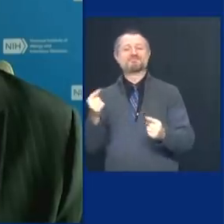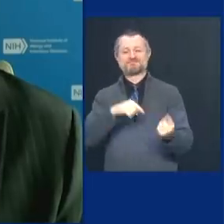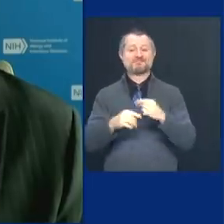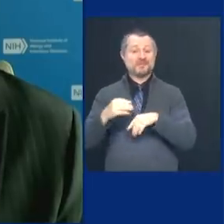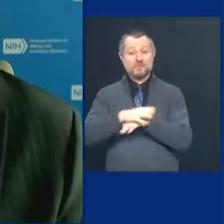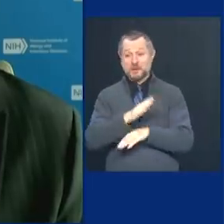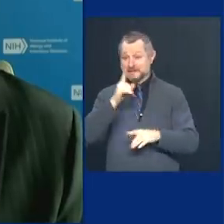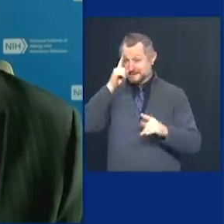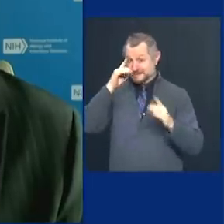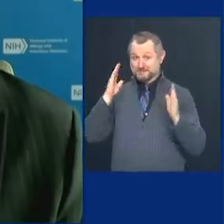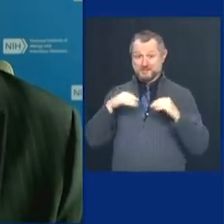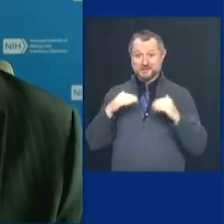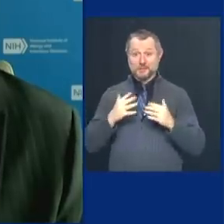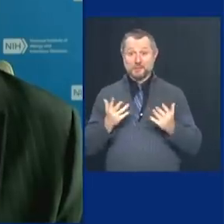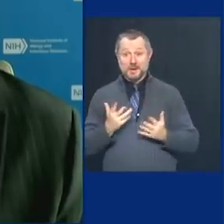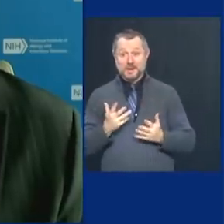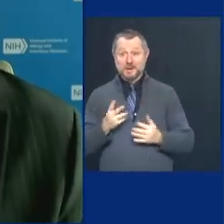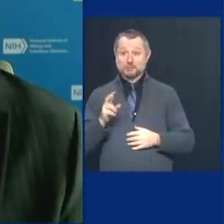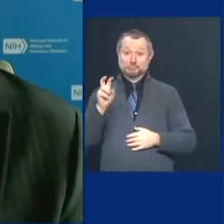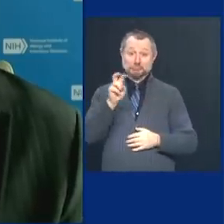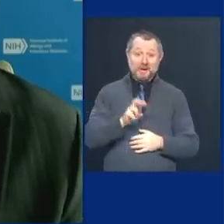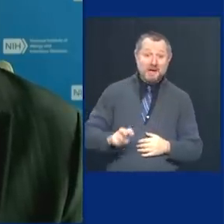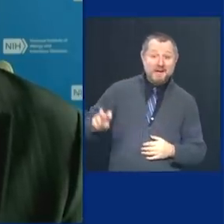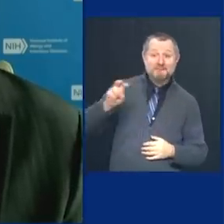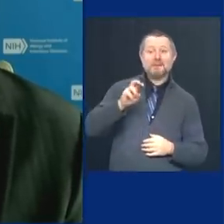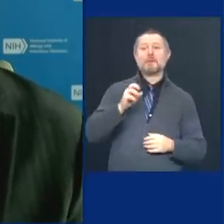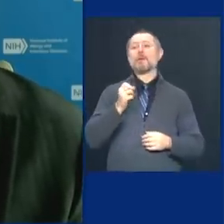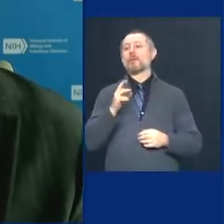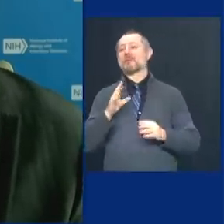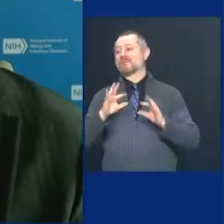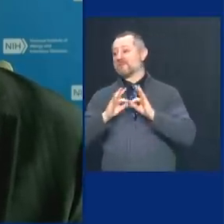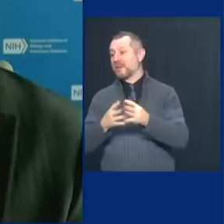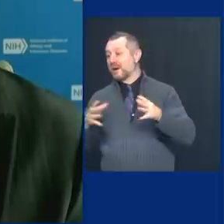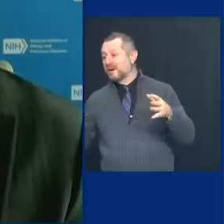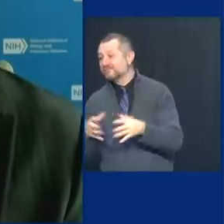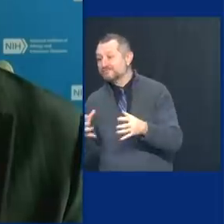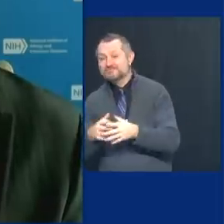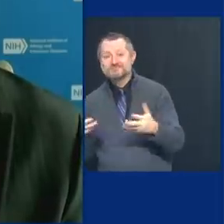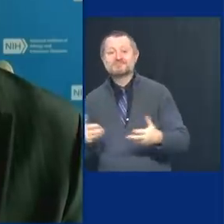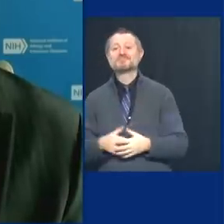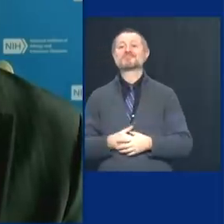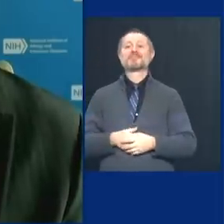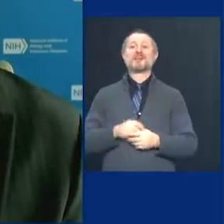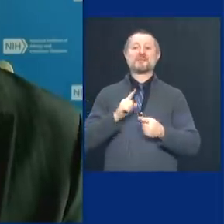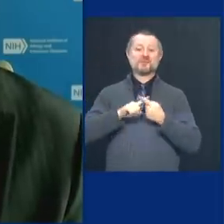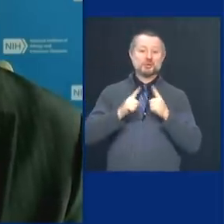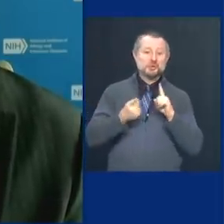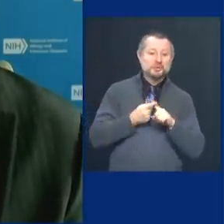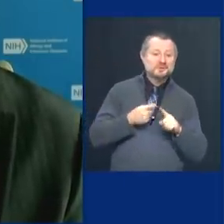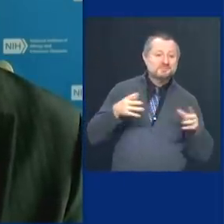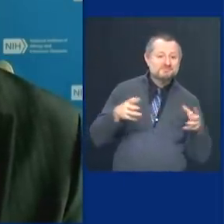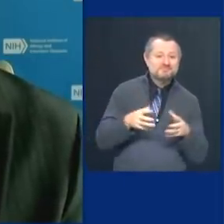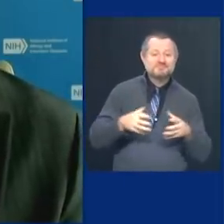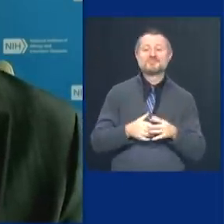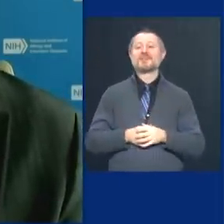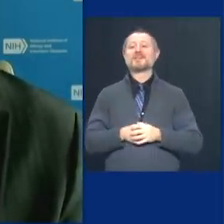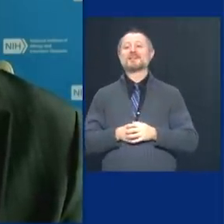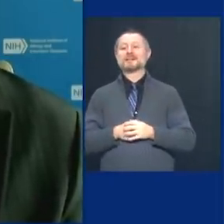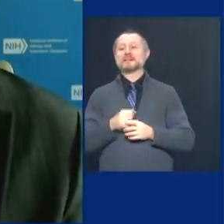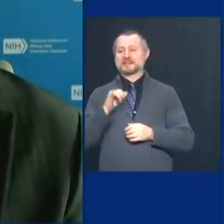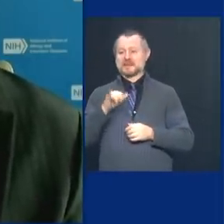of the travel and the family setting gatherings with friends that you alluded to as being a problem.